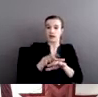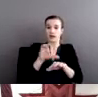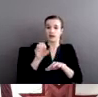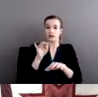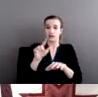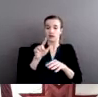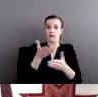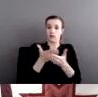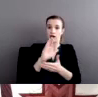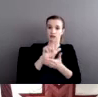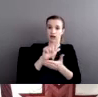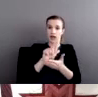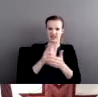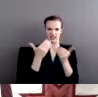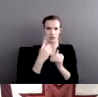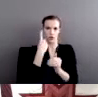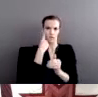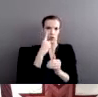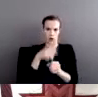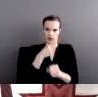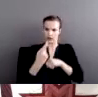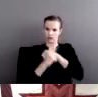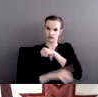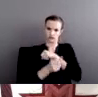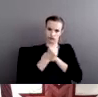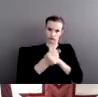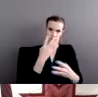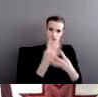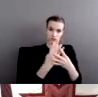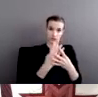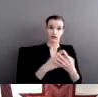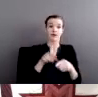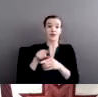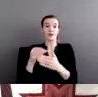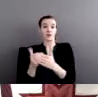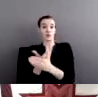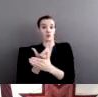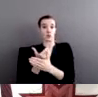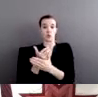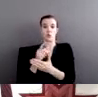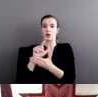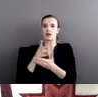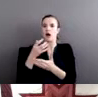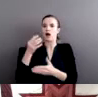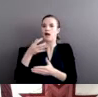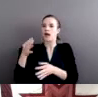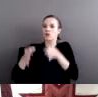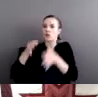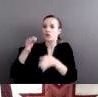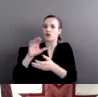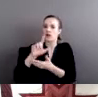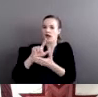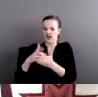incarceration. The Tribal Law and Order Act changes that. The Tribal Law and Order Act now allows